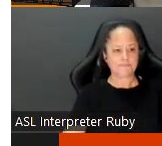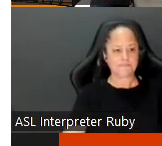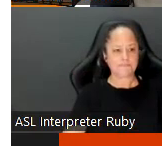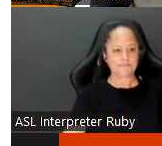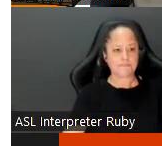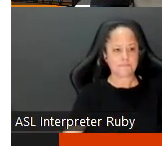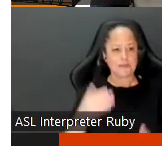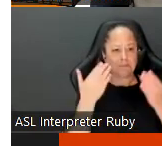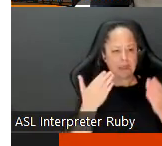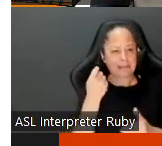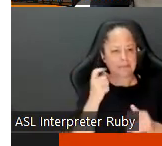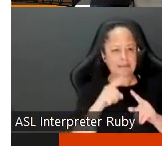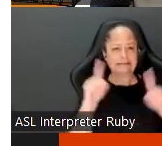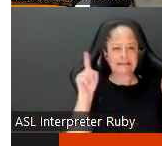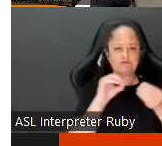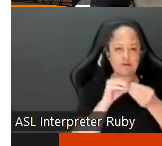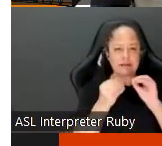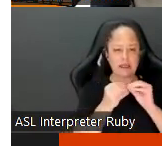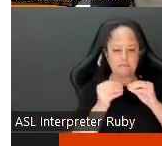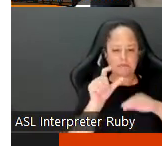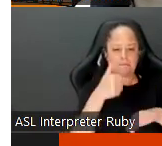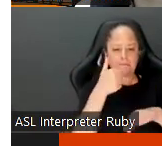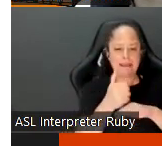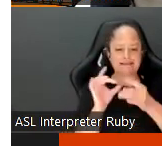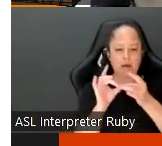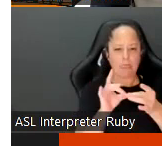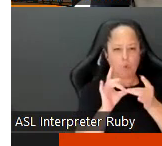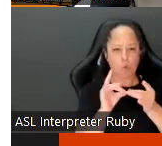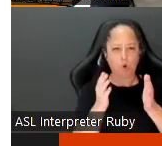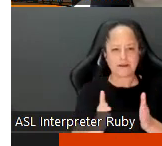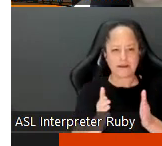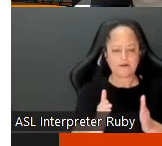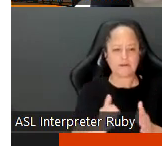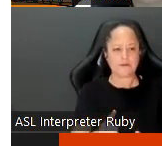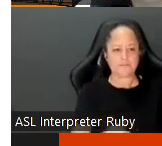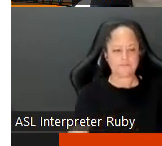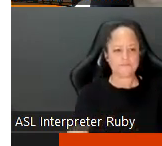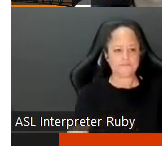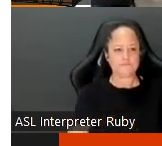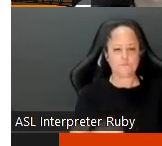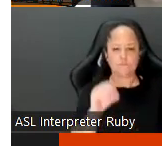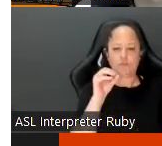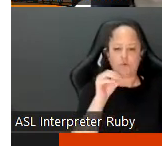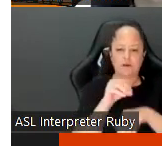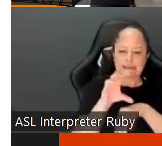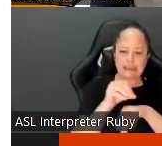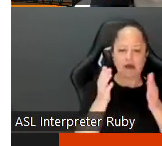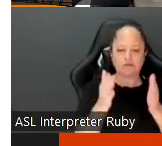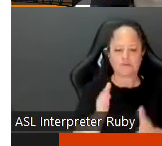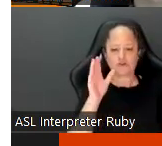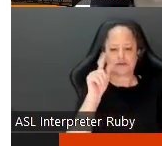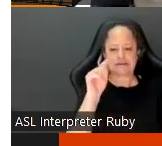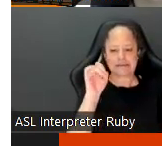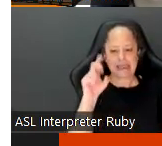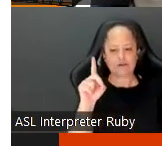it may be slightly differently numbered based on being coordinator or um you know or a counselor or a tenured faculty but